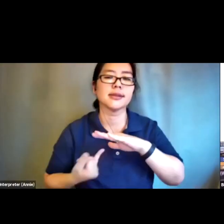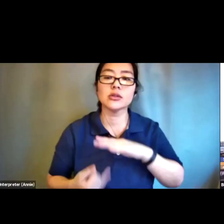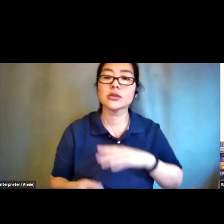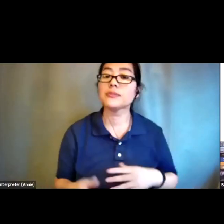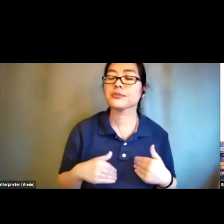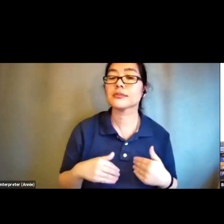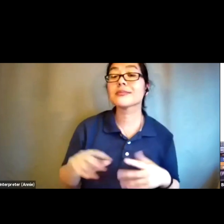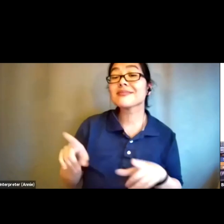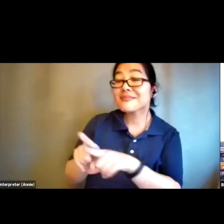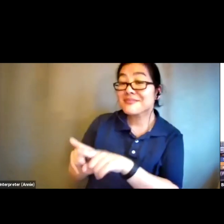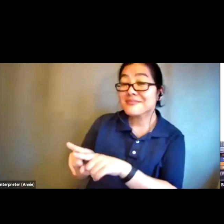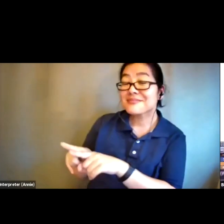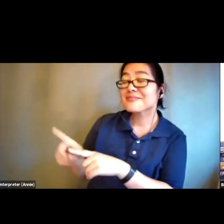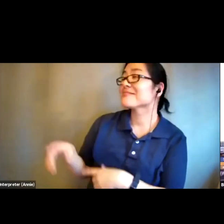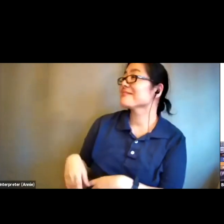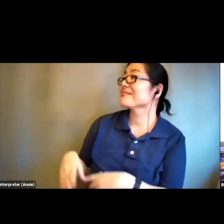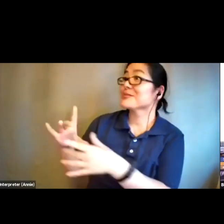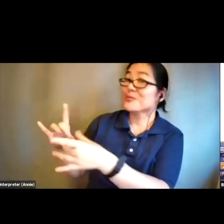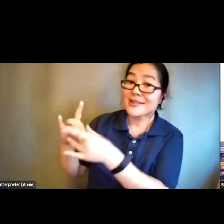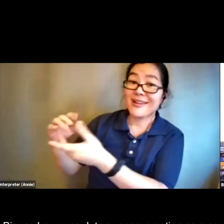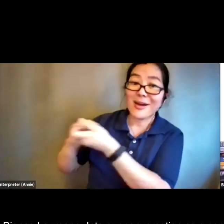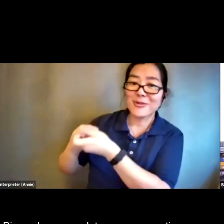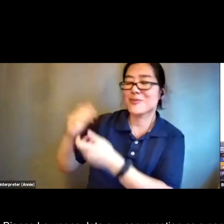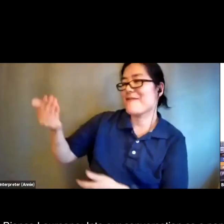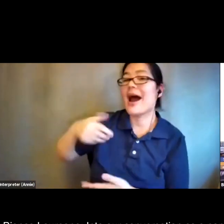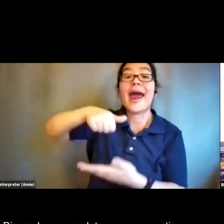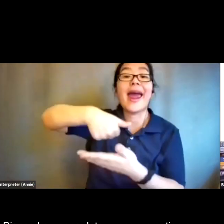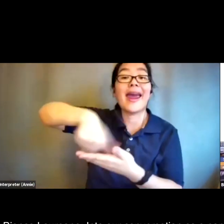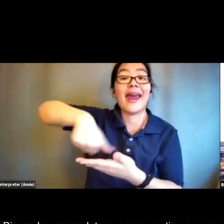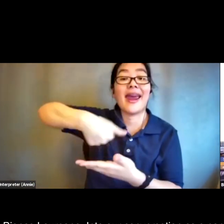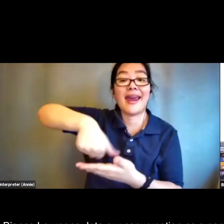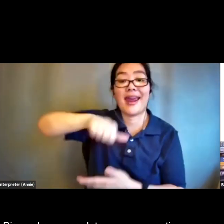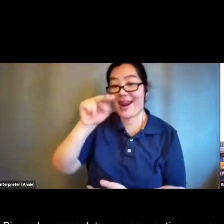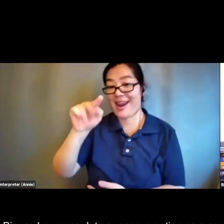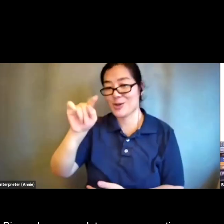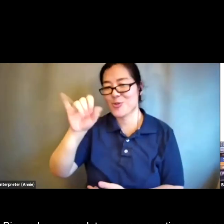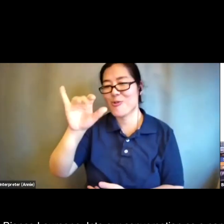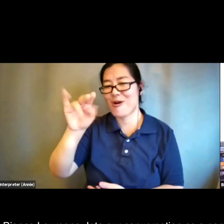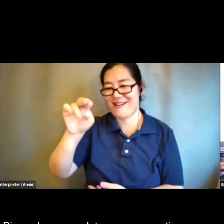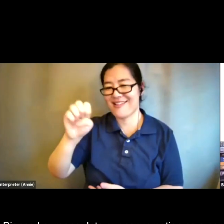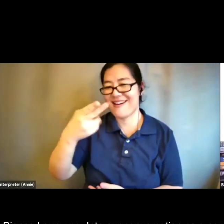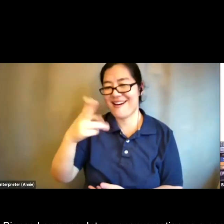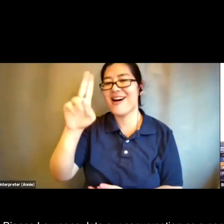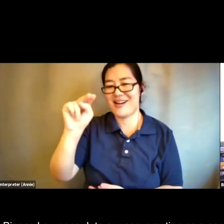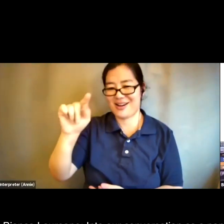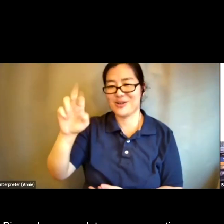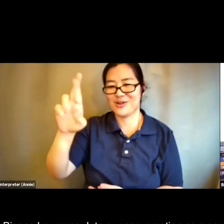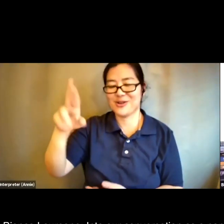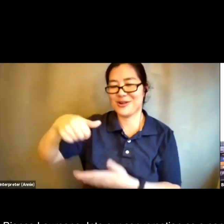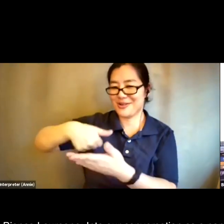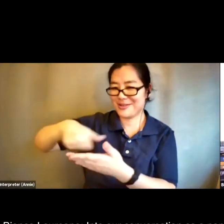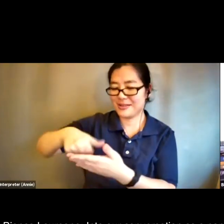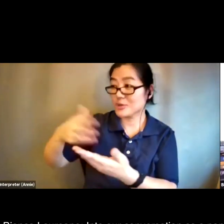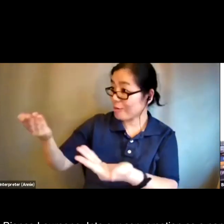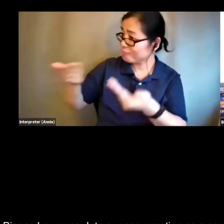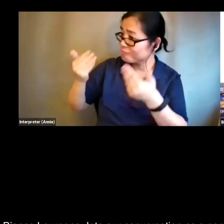i would love to invite antoine hunter into our conversation as a panelist um antoine i invite